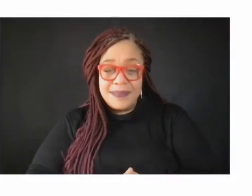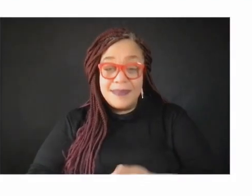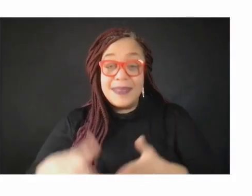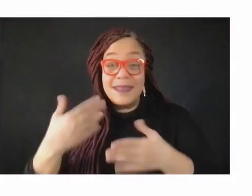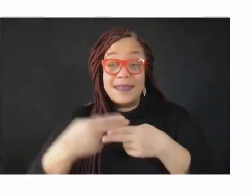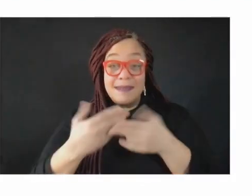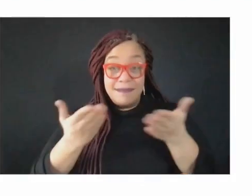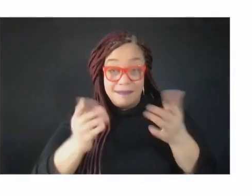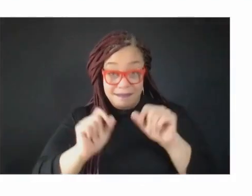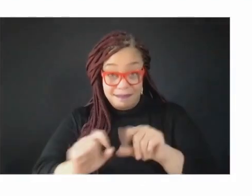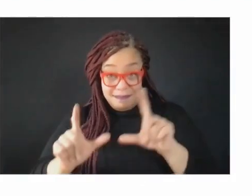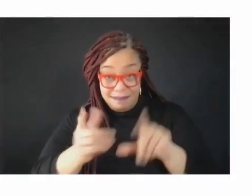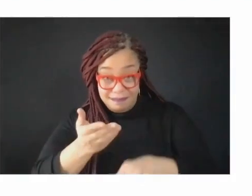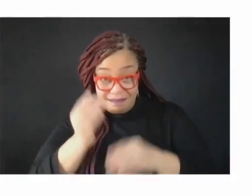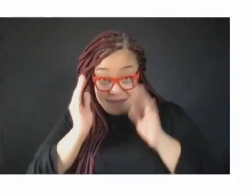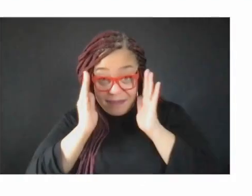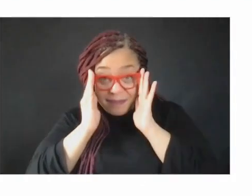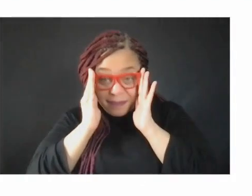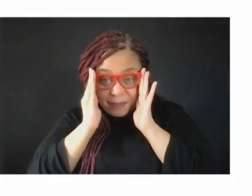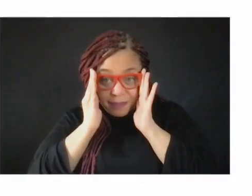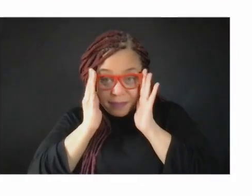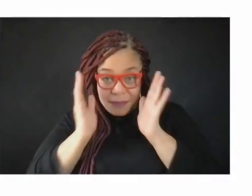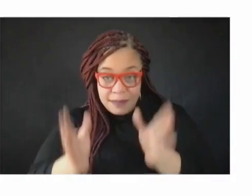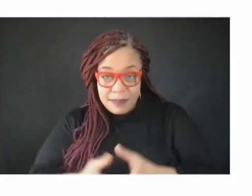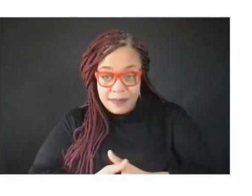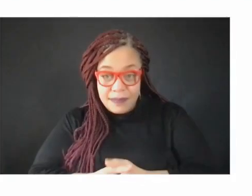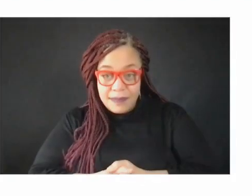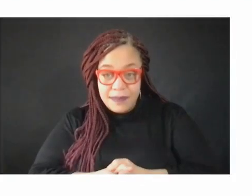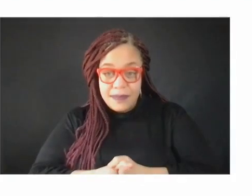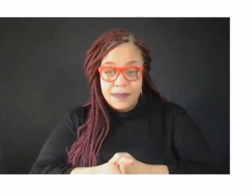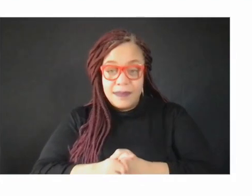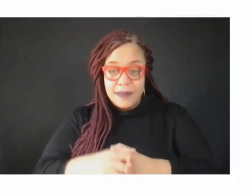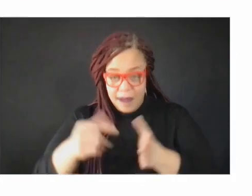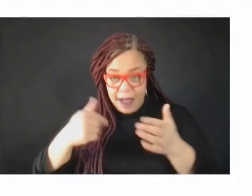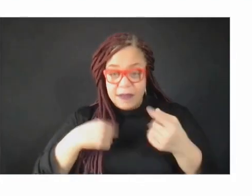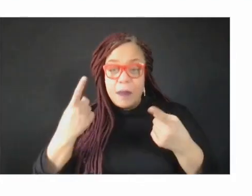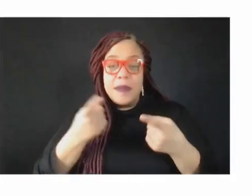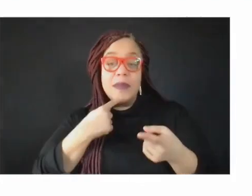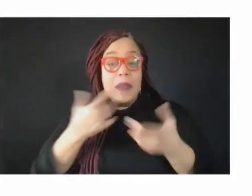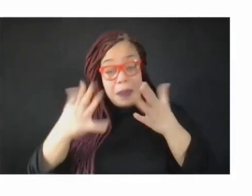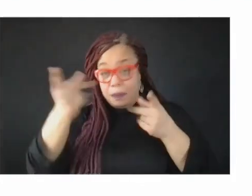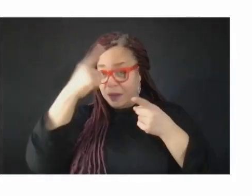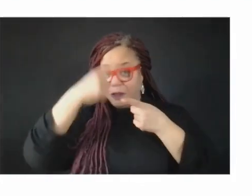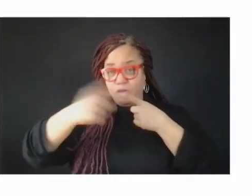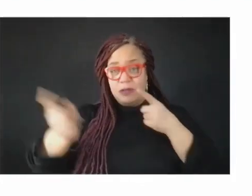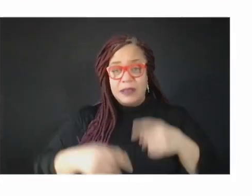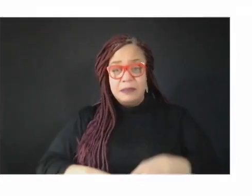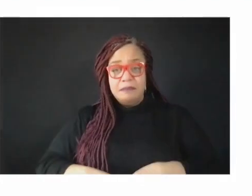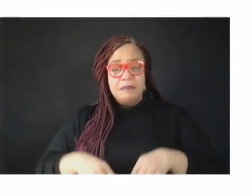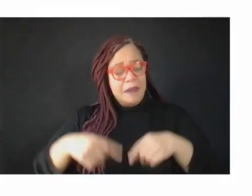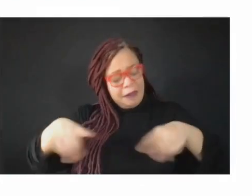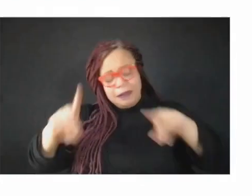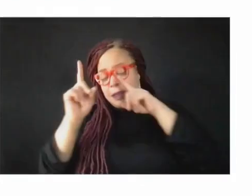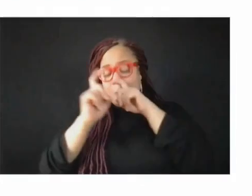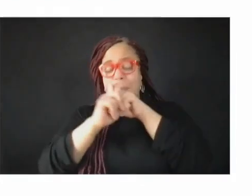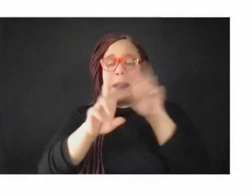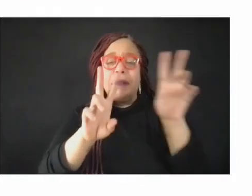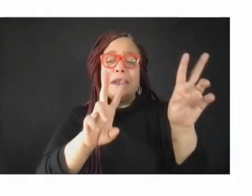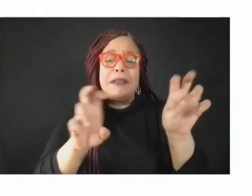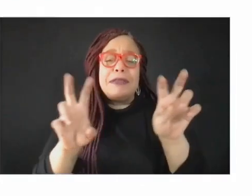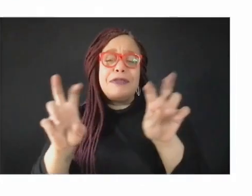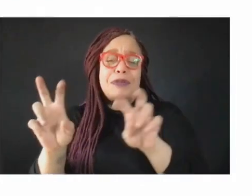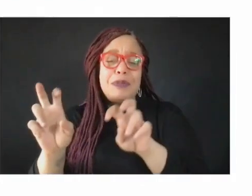Now, I'm going to say some things you may not agree with, and these are complicated issues, so I hope that we can find ways to continue this